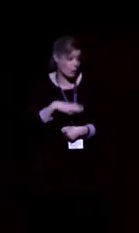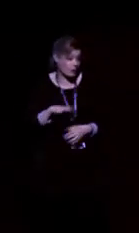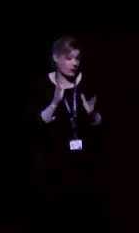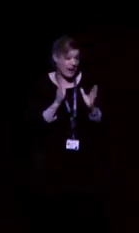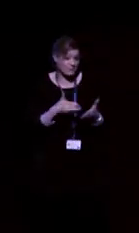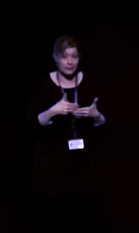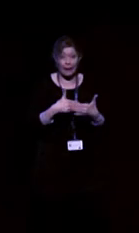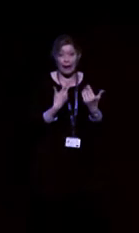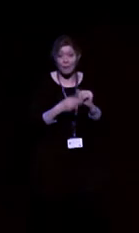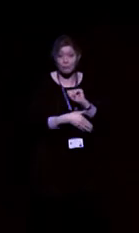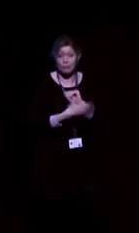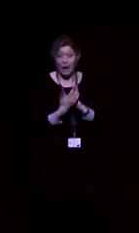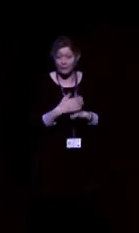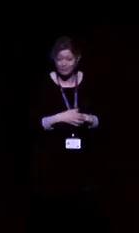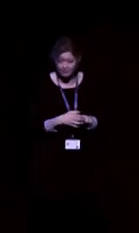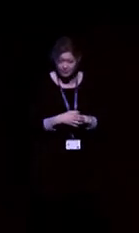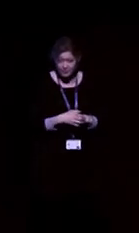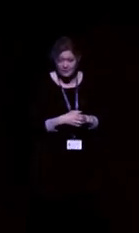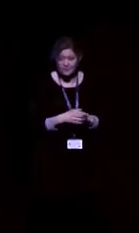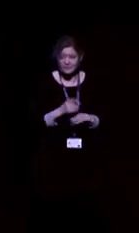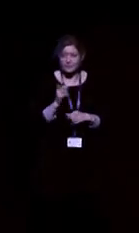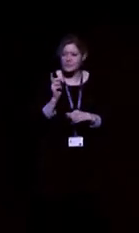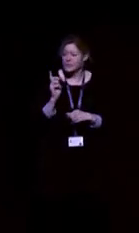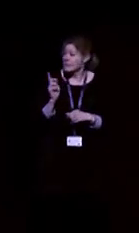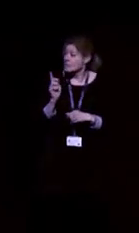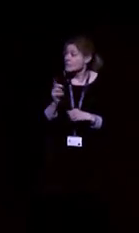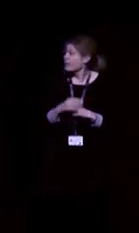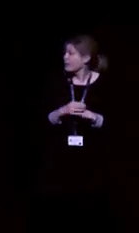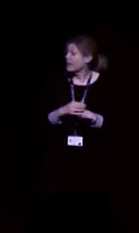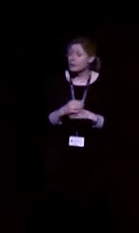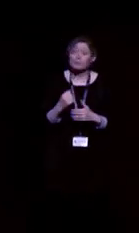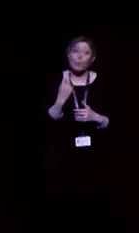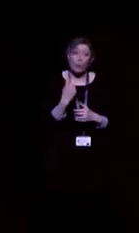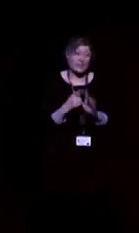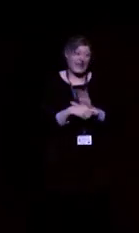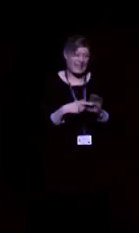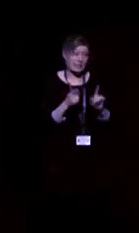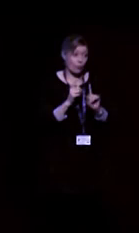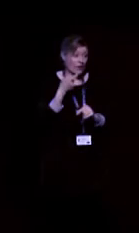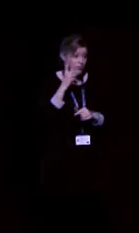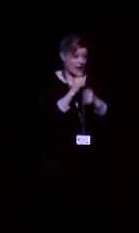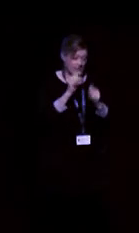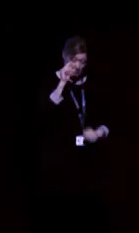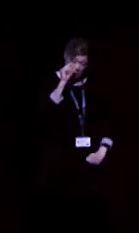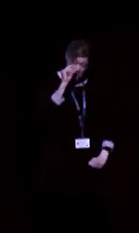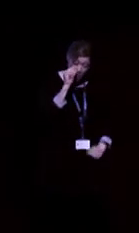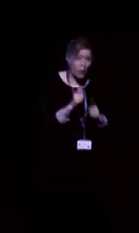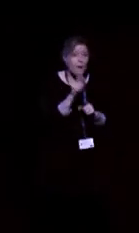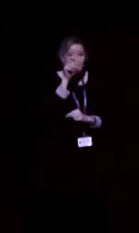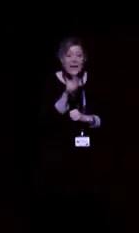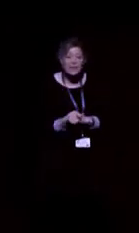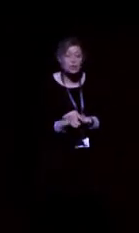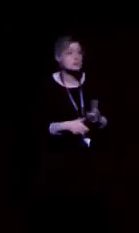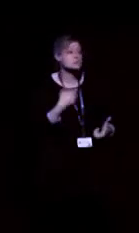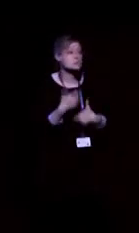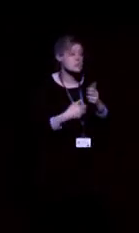There's one drawback of this. Hearing aids have become so small that often my patients will come to me and say, they're so fiddly,